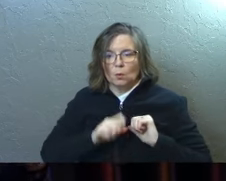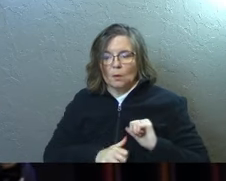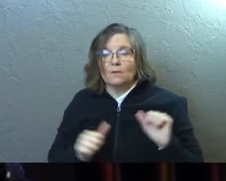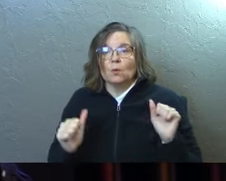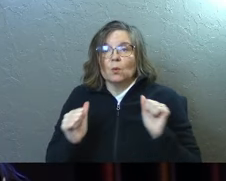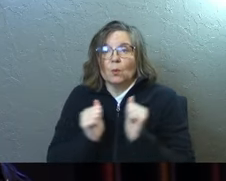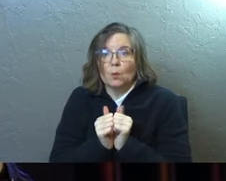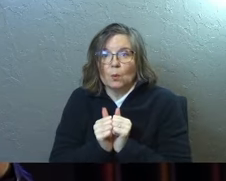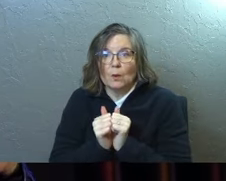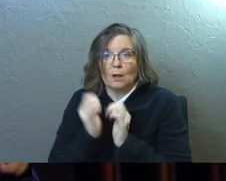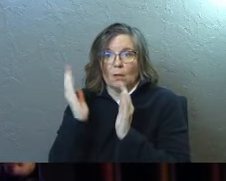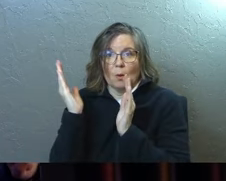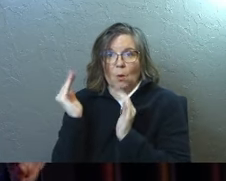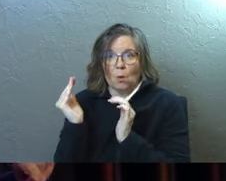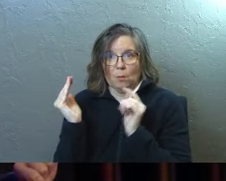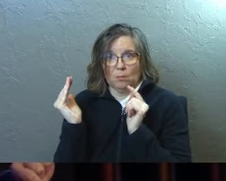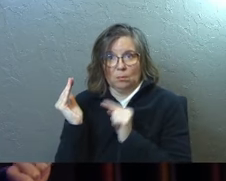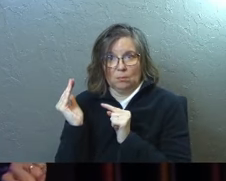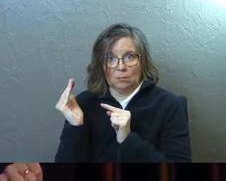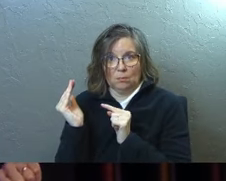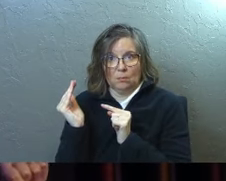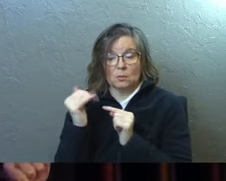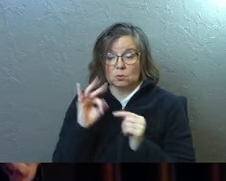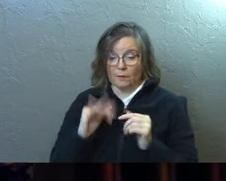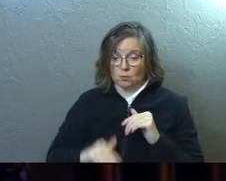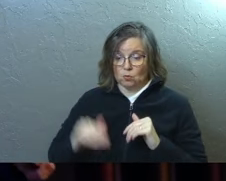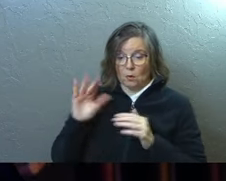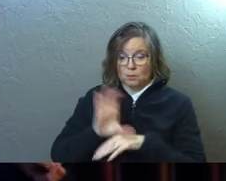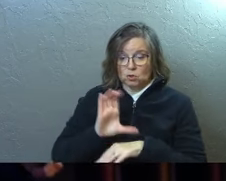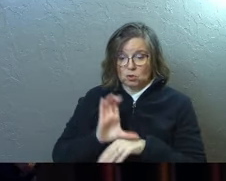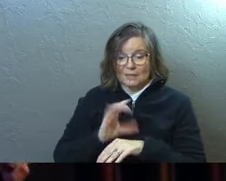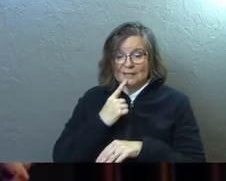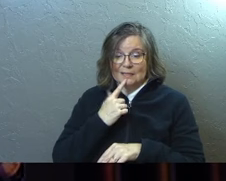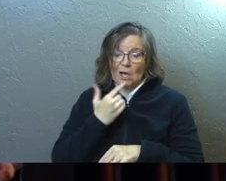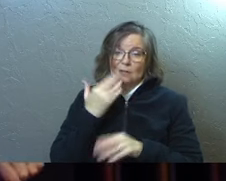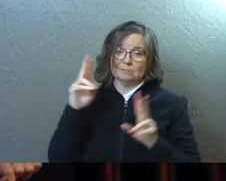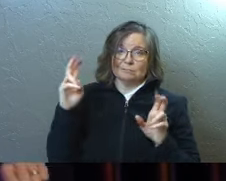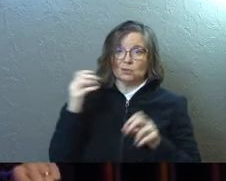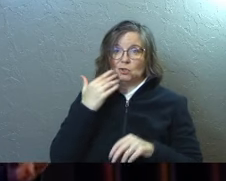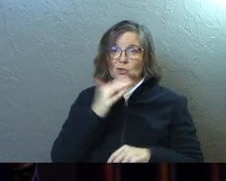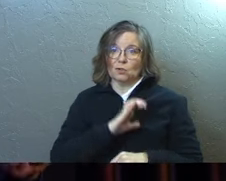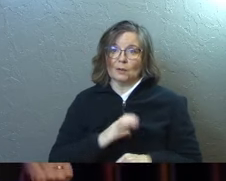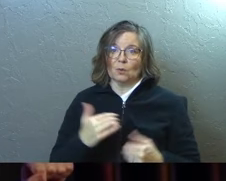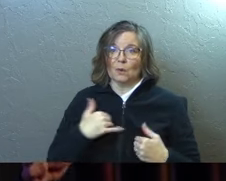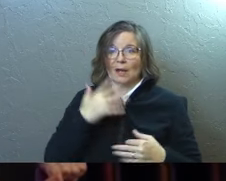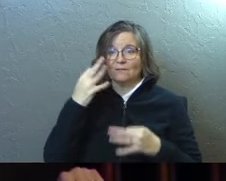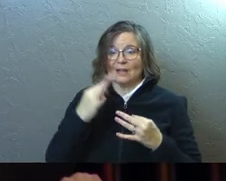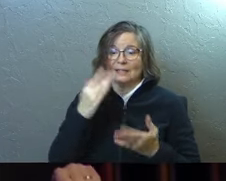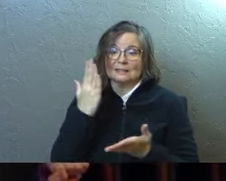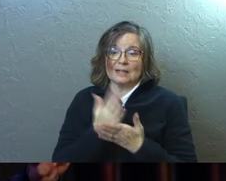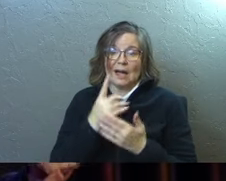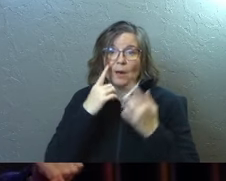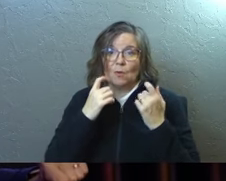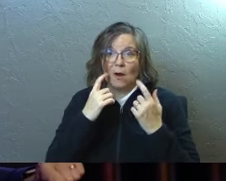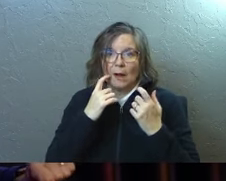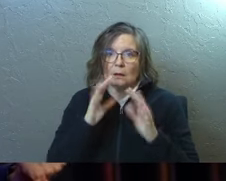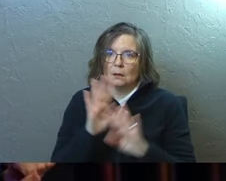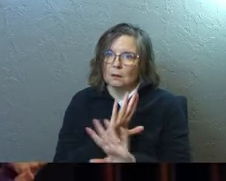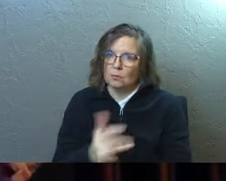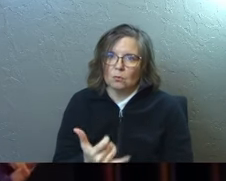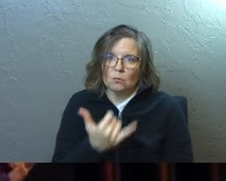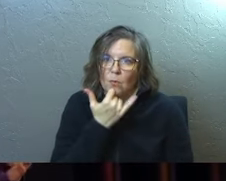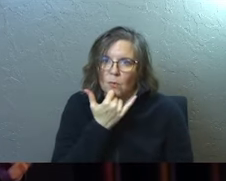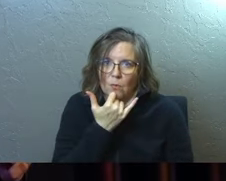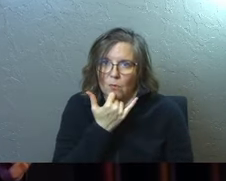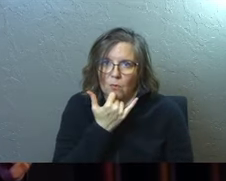those two points. So if you grew up in a church or in a family that says good Christians who have actual faith, stop crying, that's wrong.